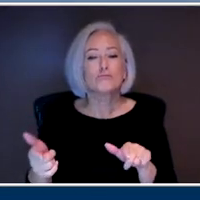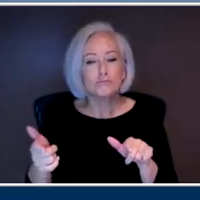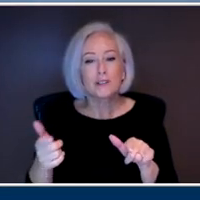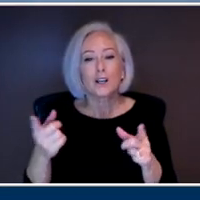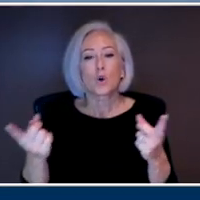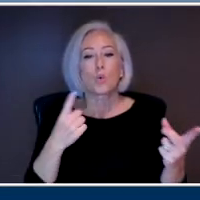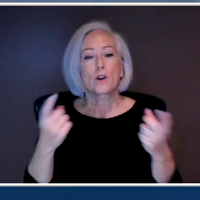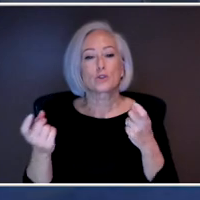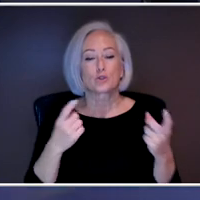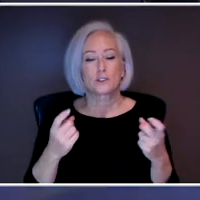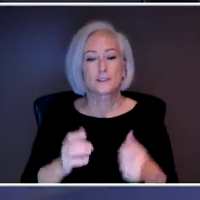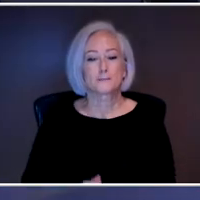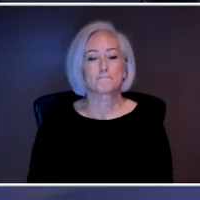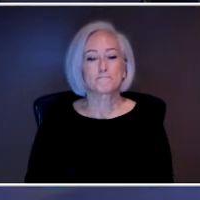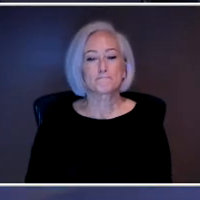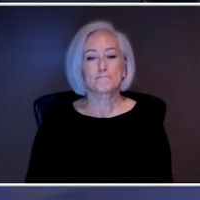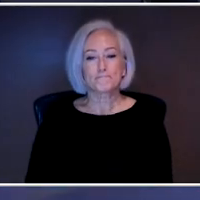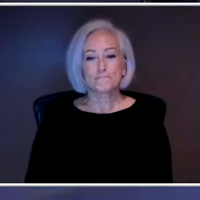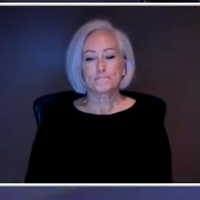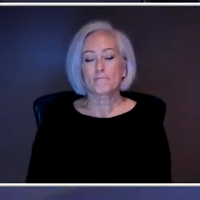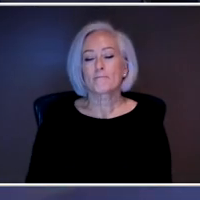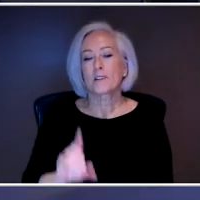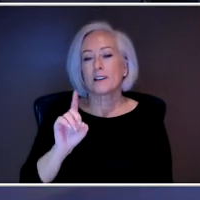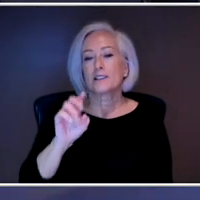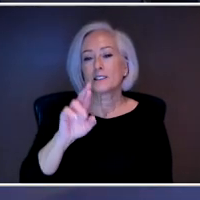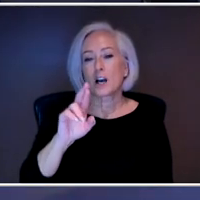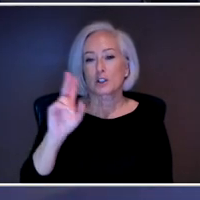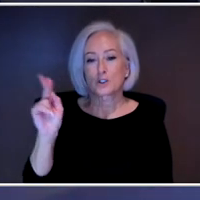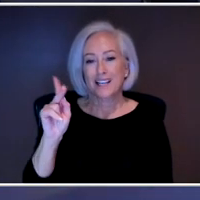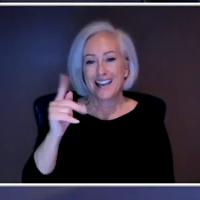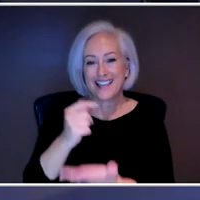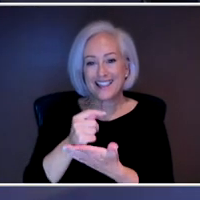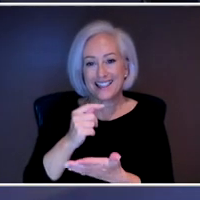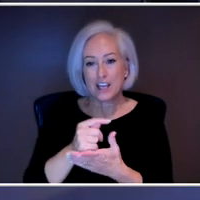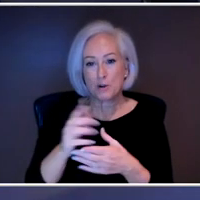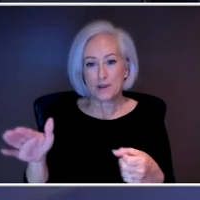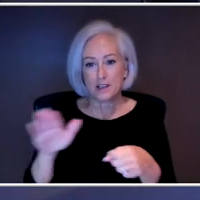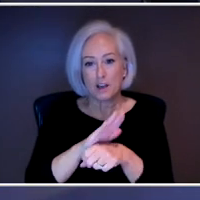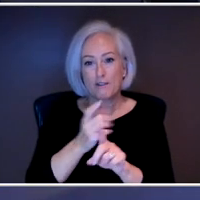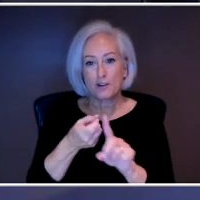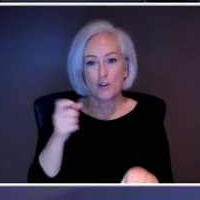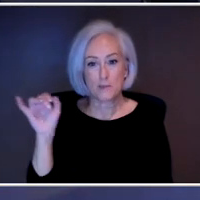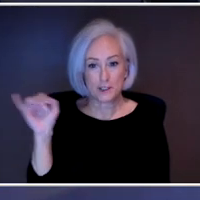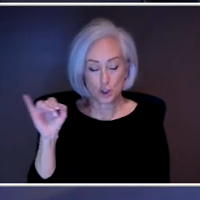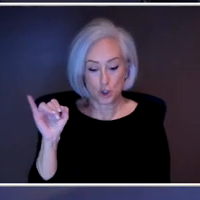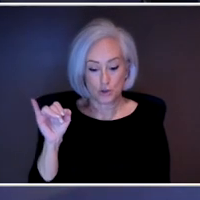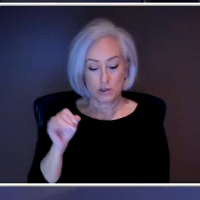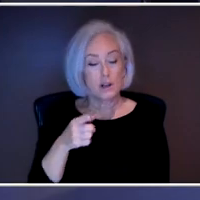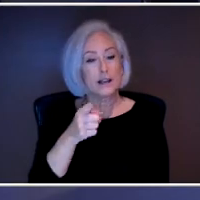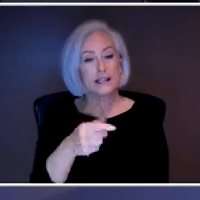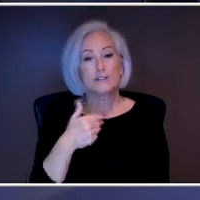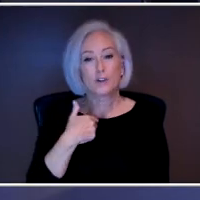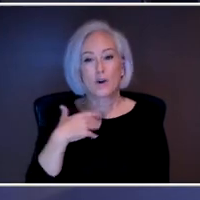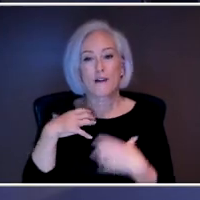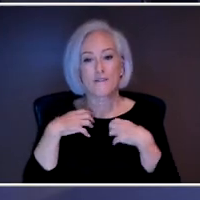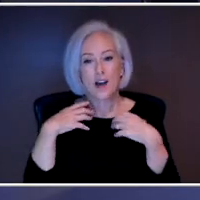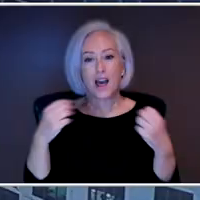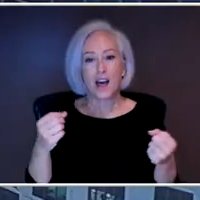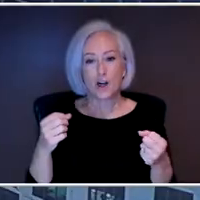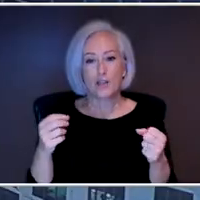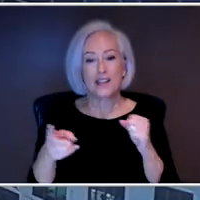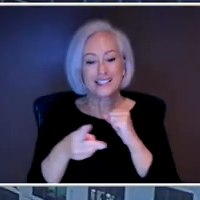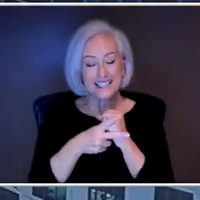the therapy that Dr. K showed covered by insurance? I think if you have a health savings plan, you can use it for a reimbursement on that device.